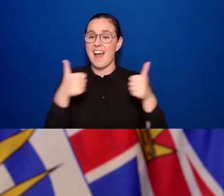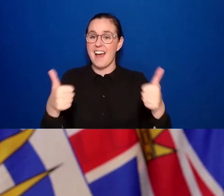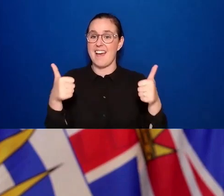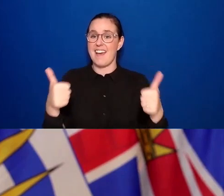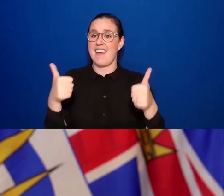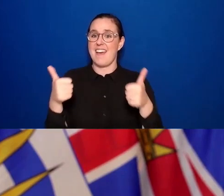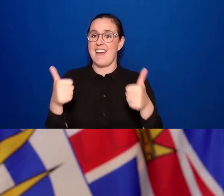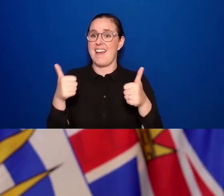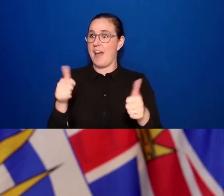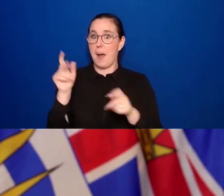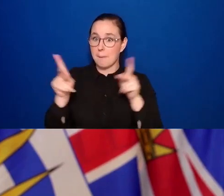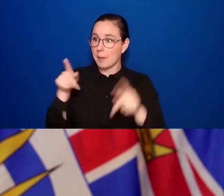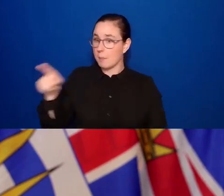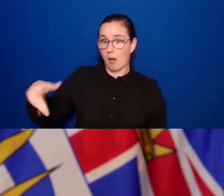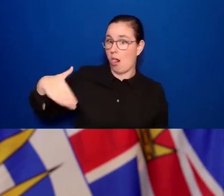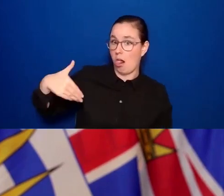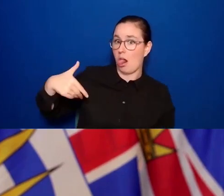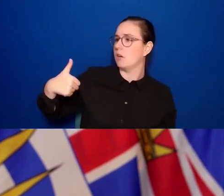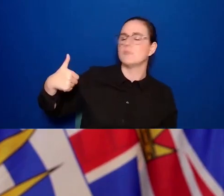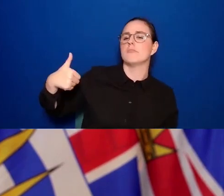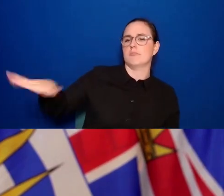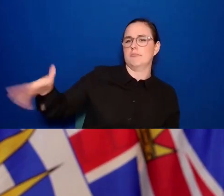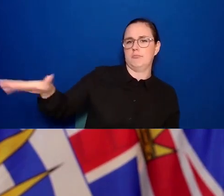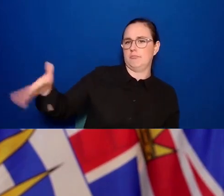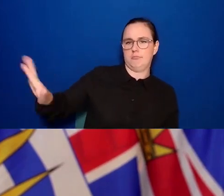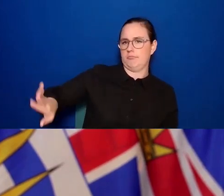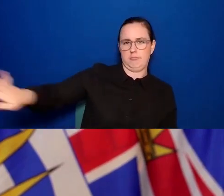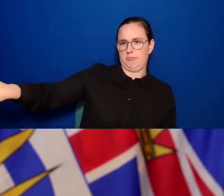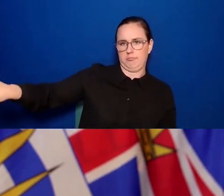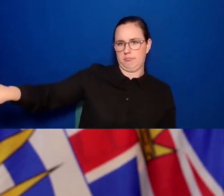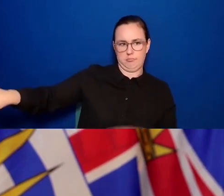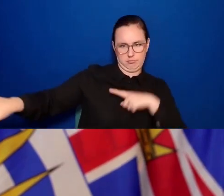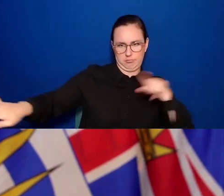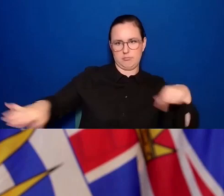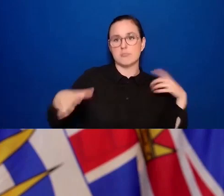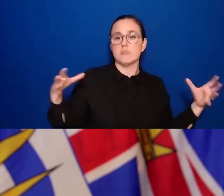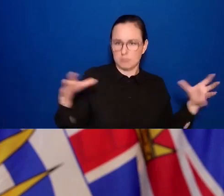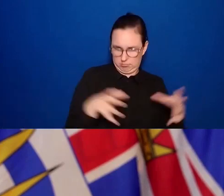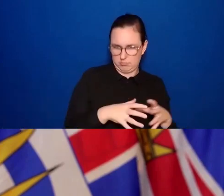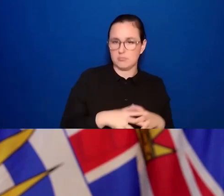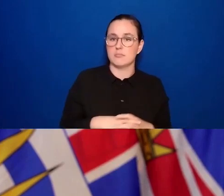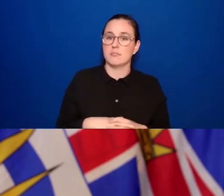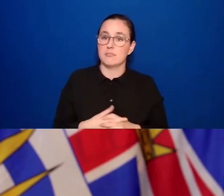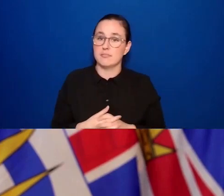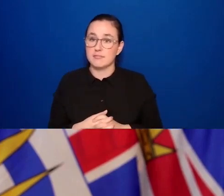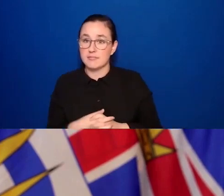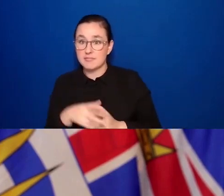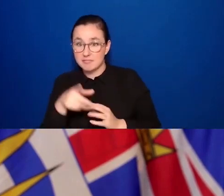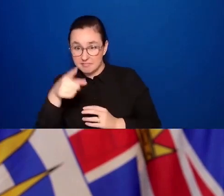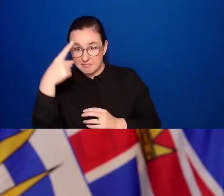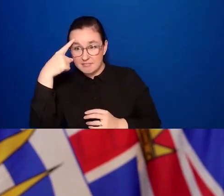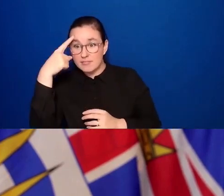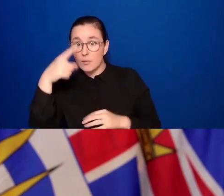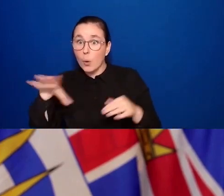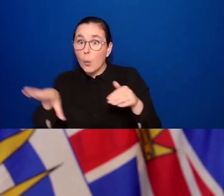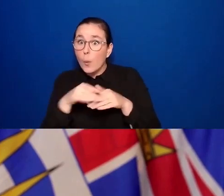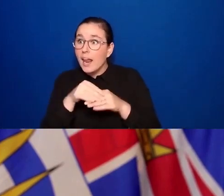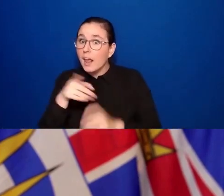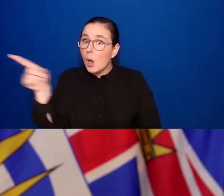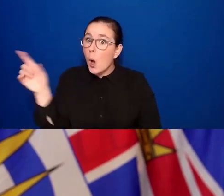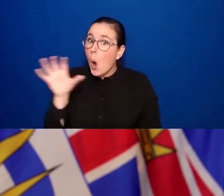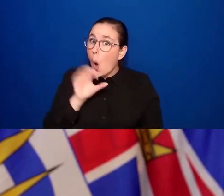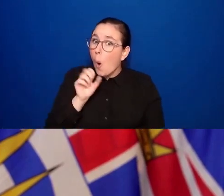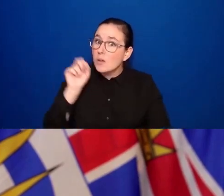immunized, is a risk for others. And especially if we think about weddings, for example, where you have older people, where you have elders, where you have people who